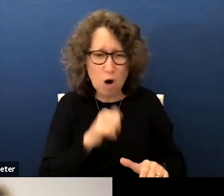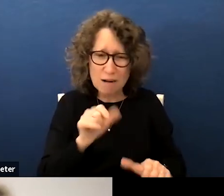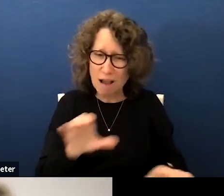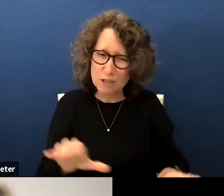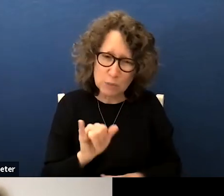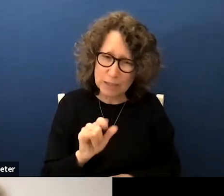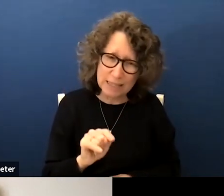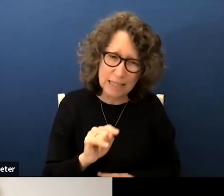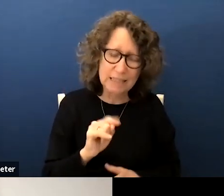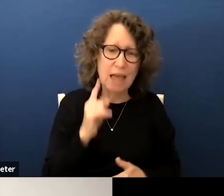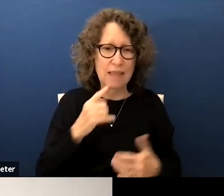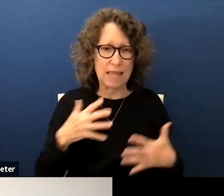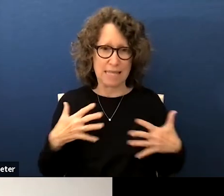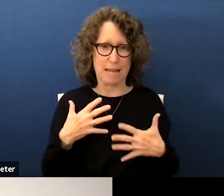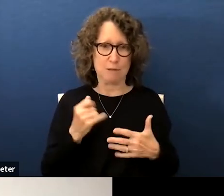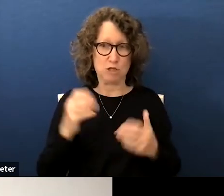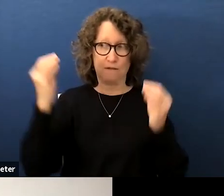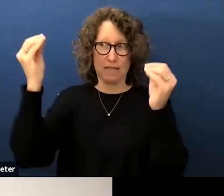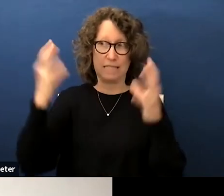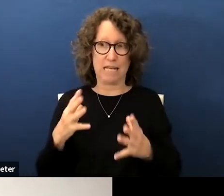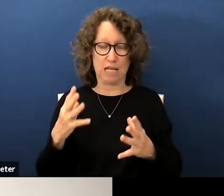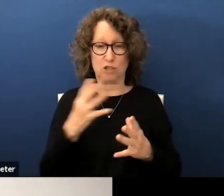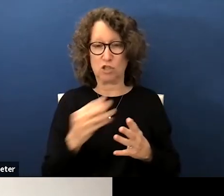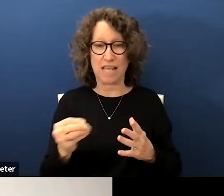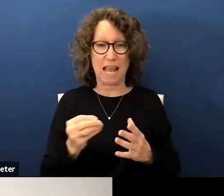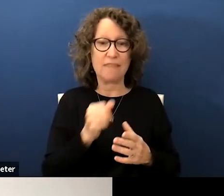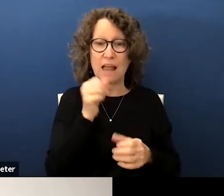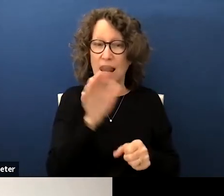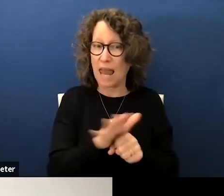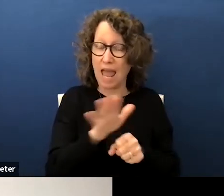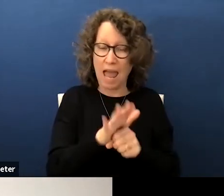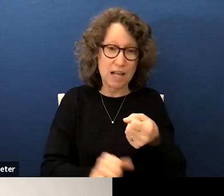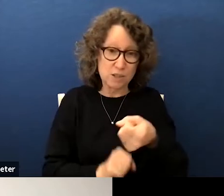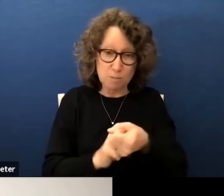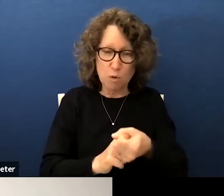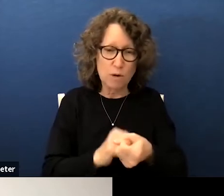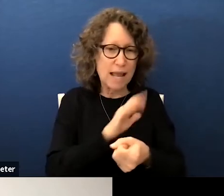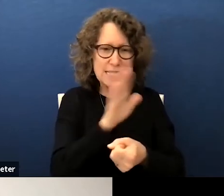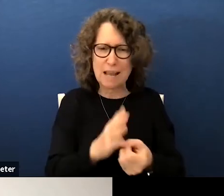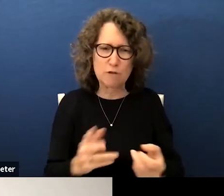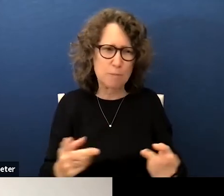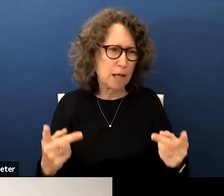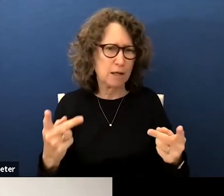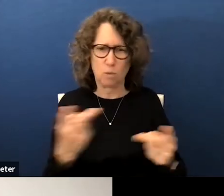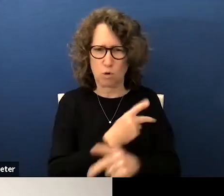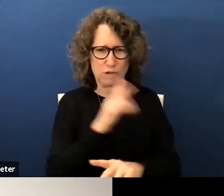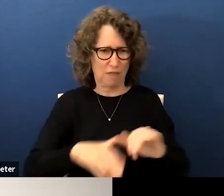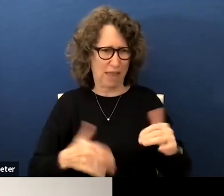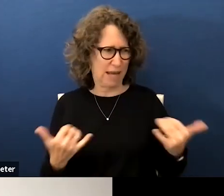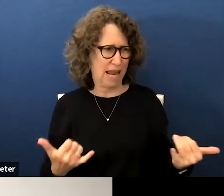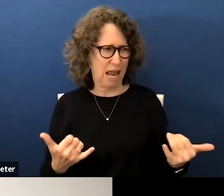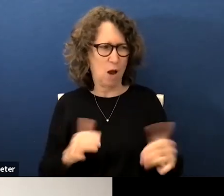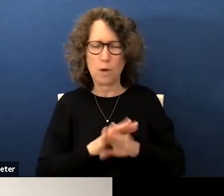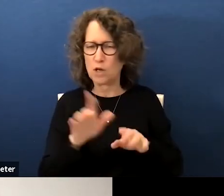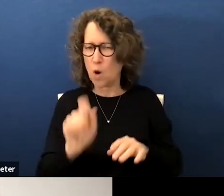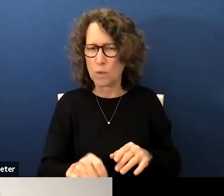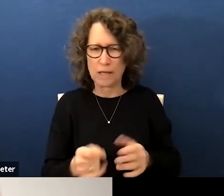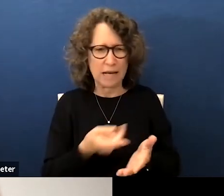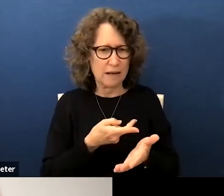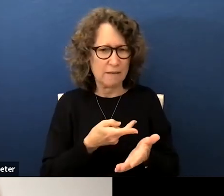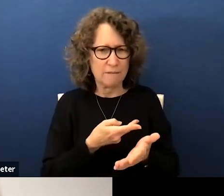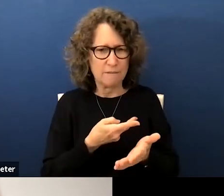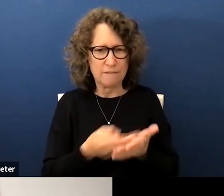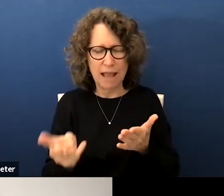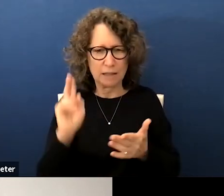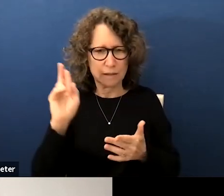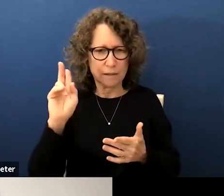it the intimidation of teachers and the lack of support has never been more blatant we do not need the failed politics